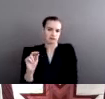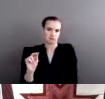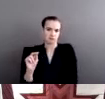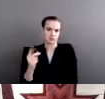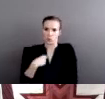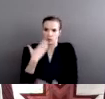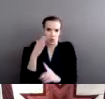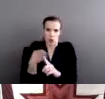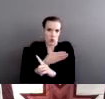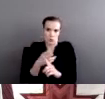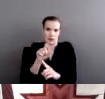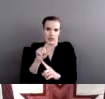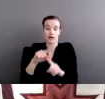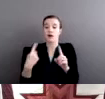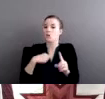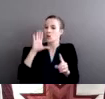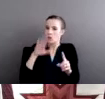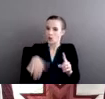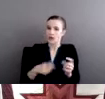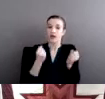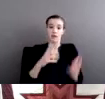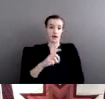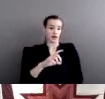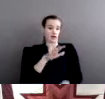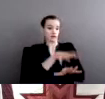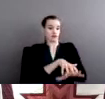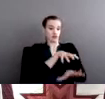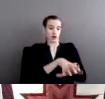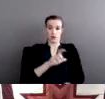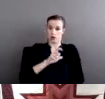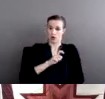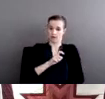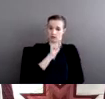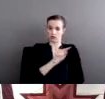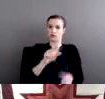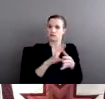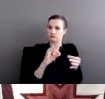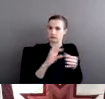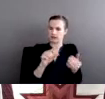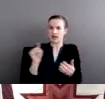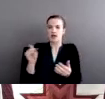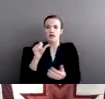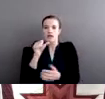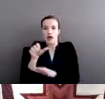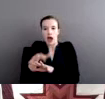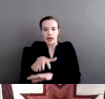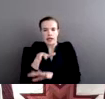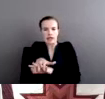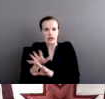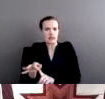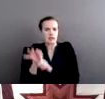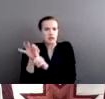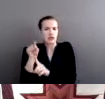police officers have talked about the fact that non-Indians, especially predatory criminals, career